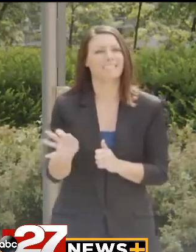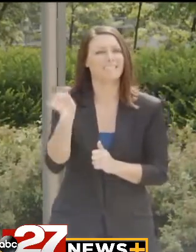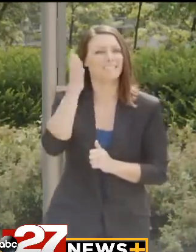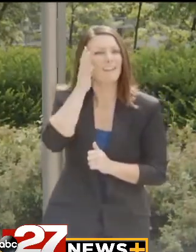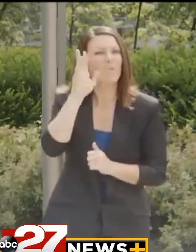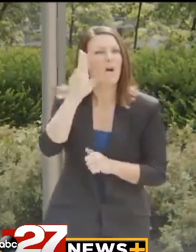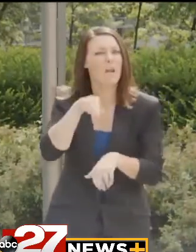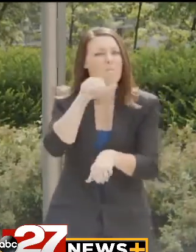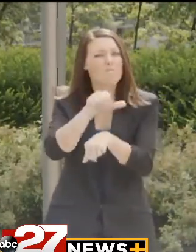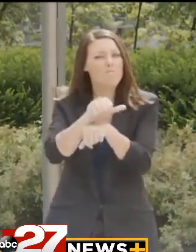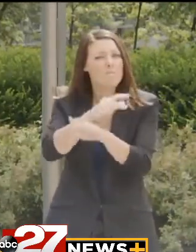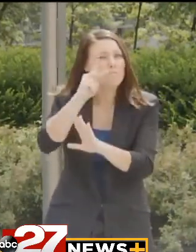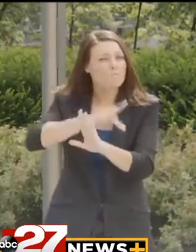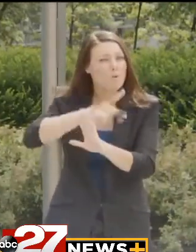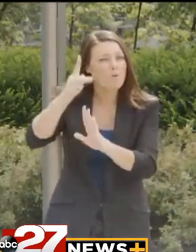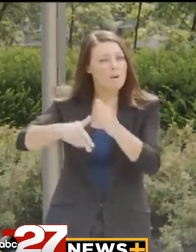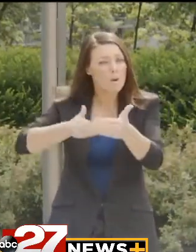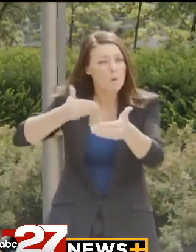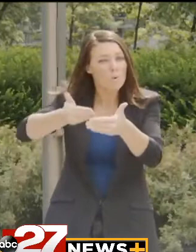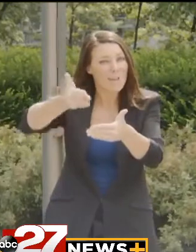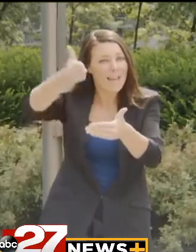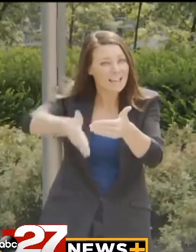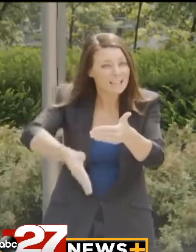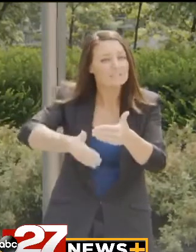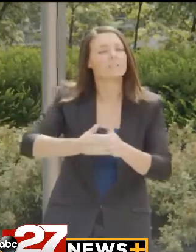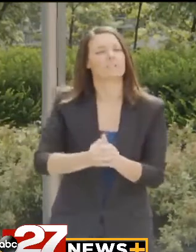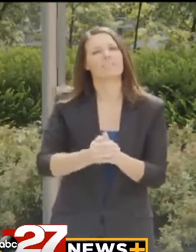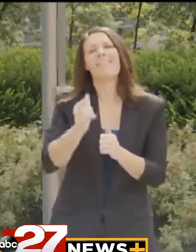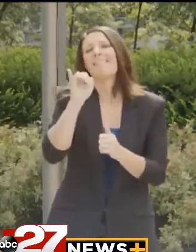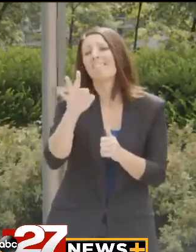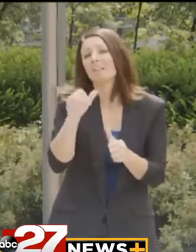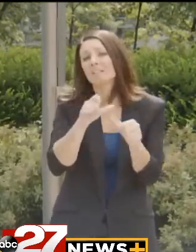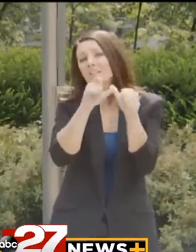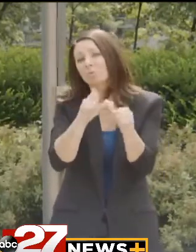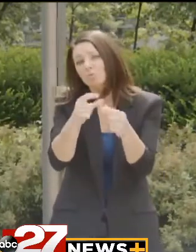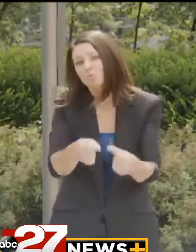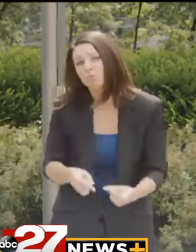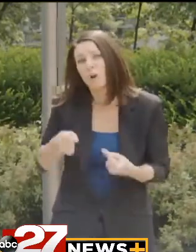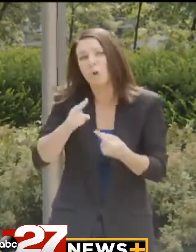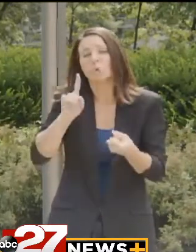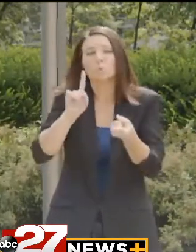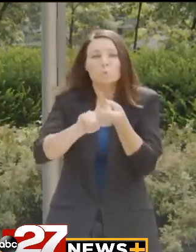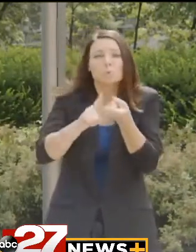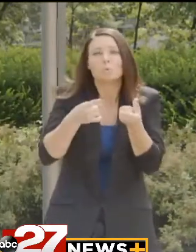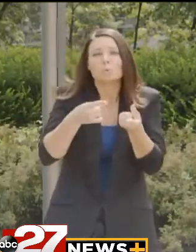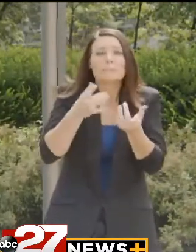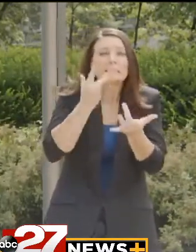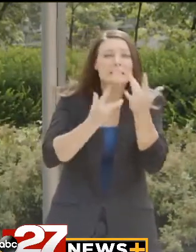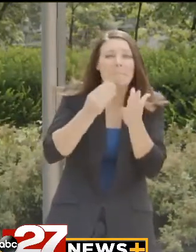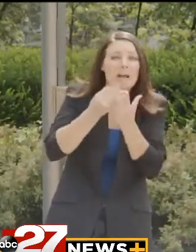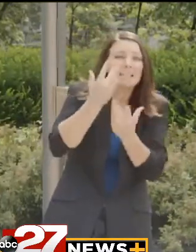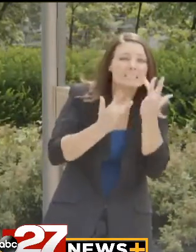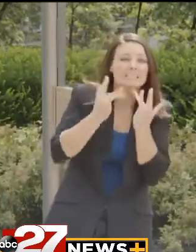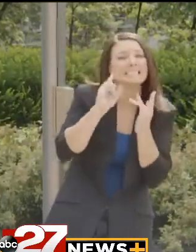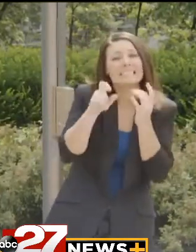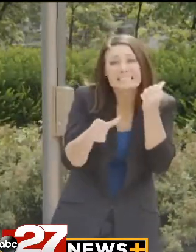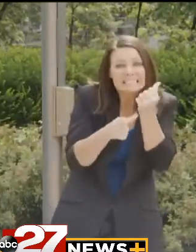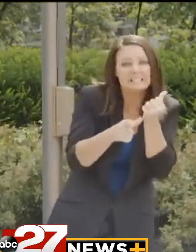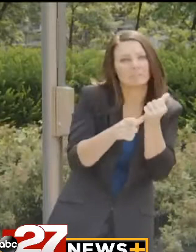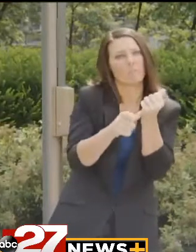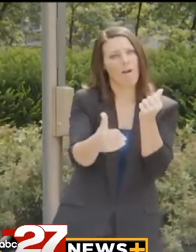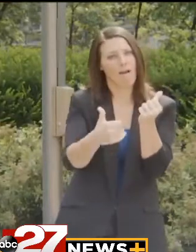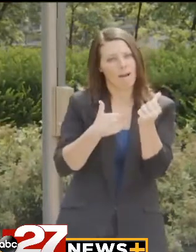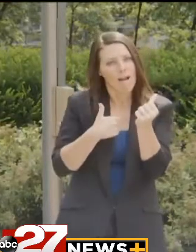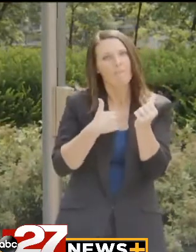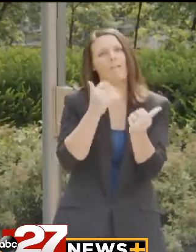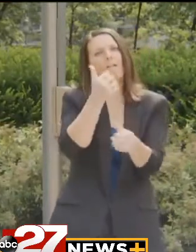unemployment programs may be ending, anyone who is still struggling to make ends meet or needs assistance should know that help is